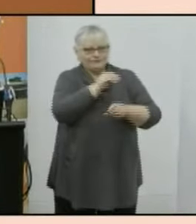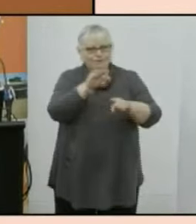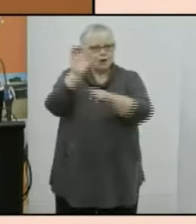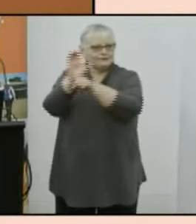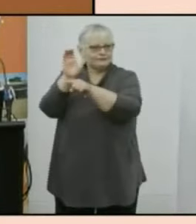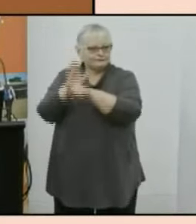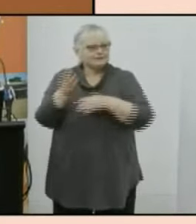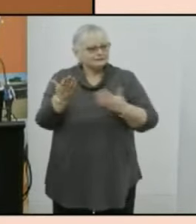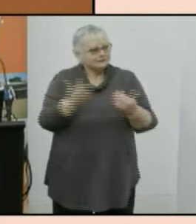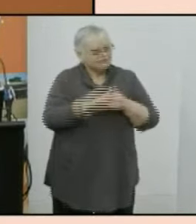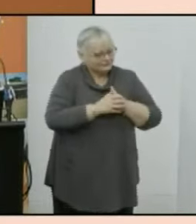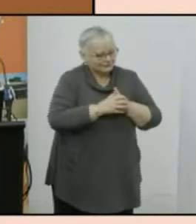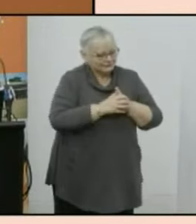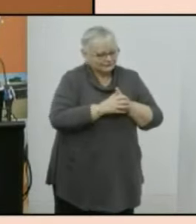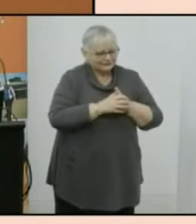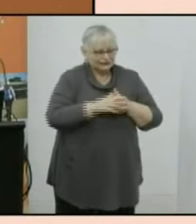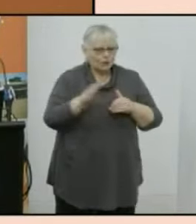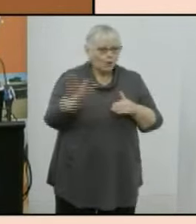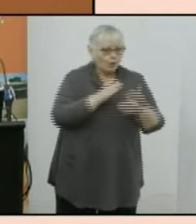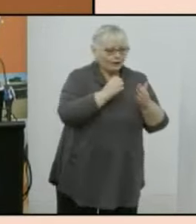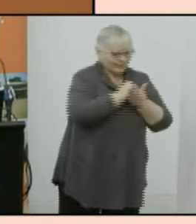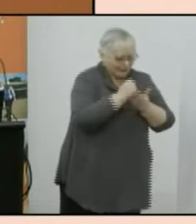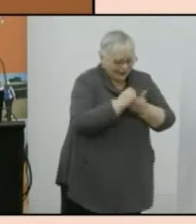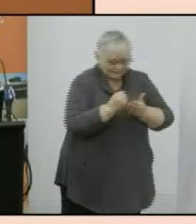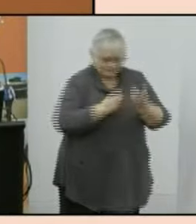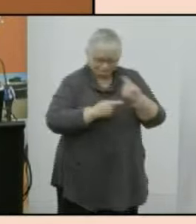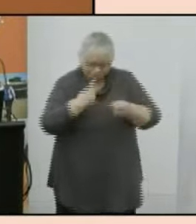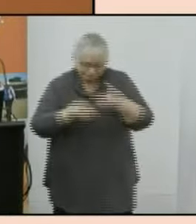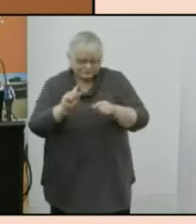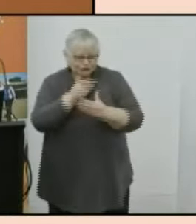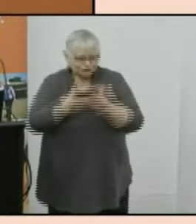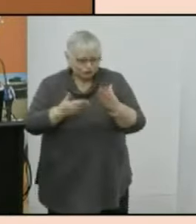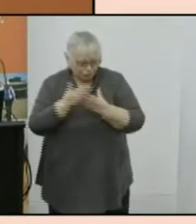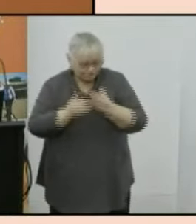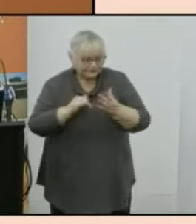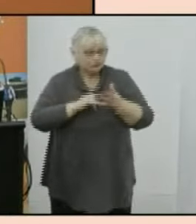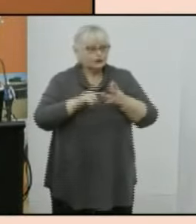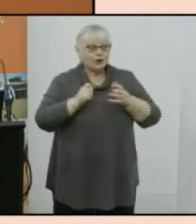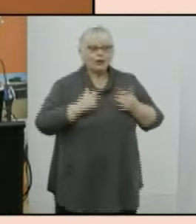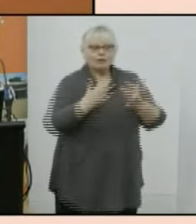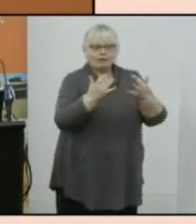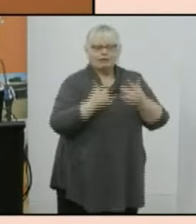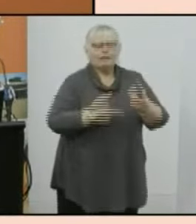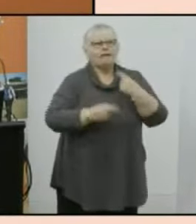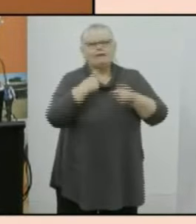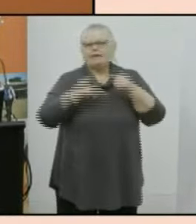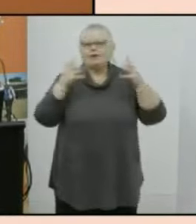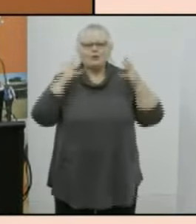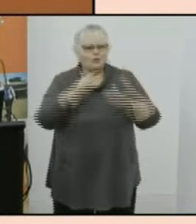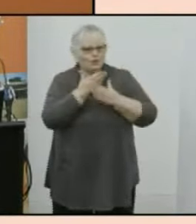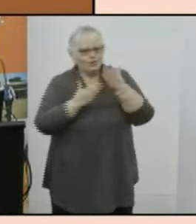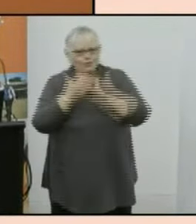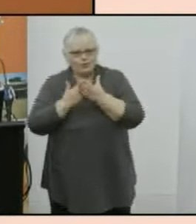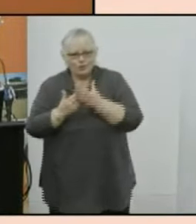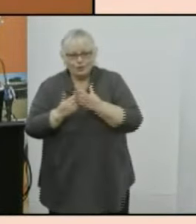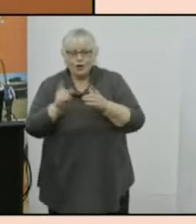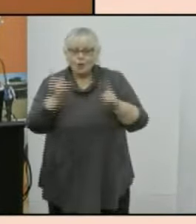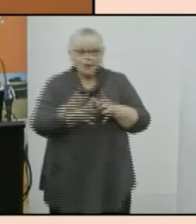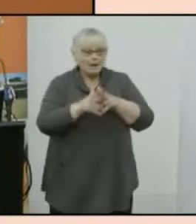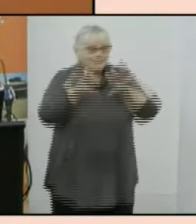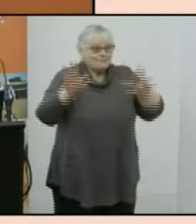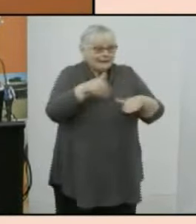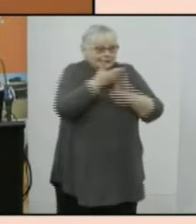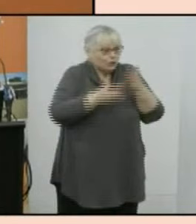every stat tells a story every census must tell a multitude of stories what will be the big stories from the